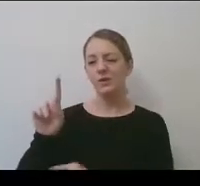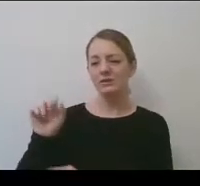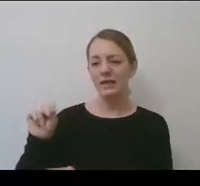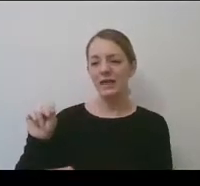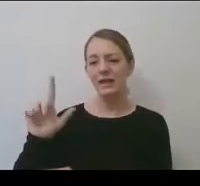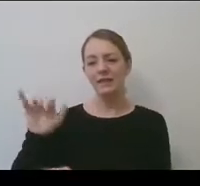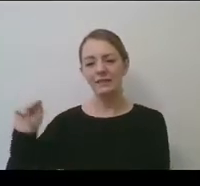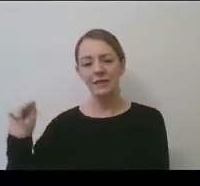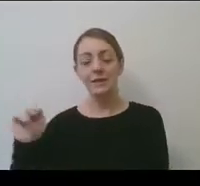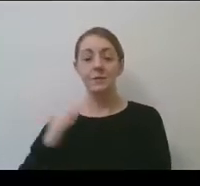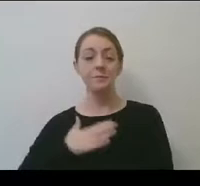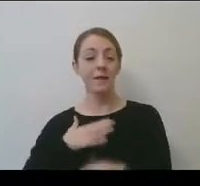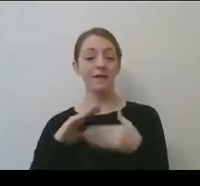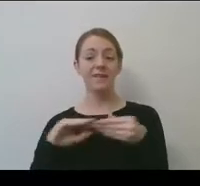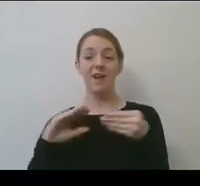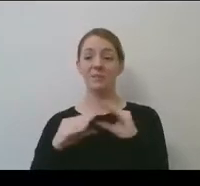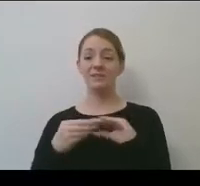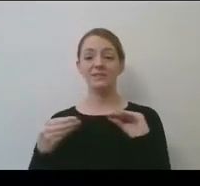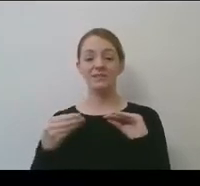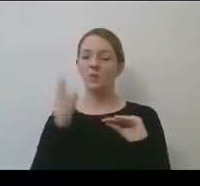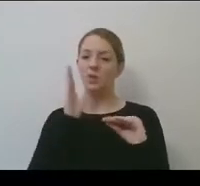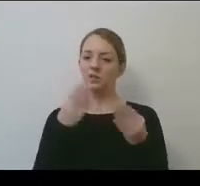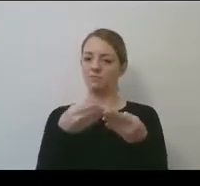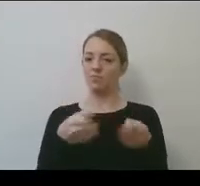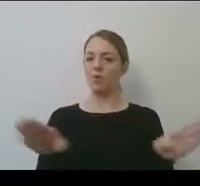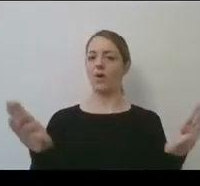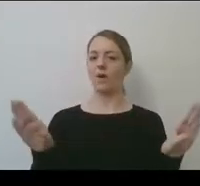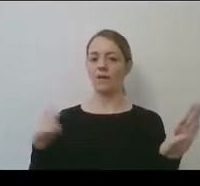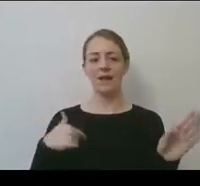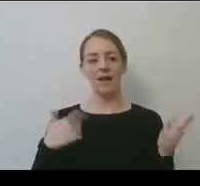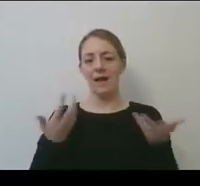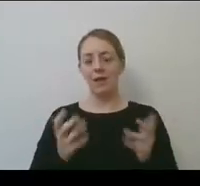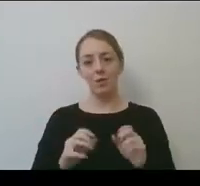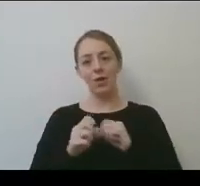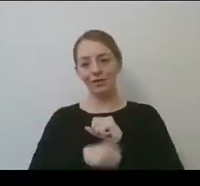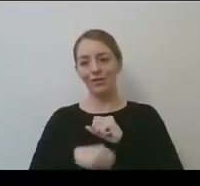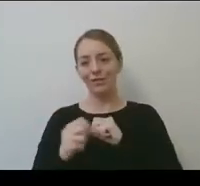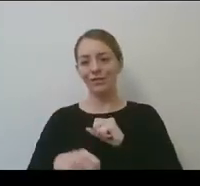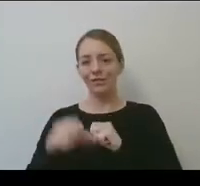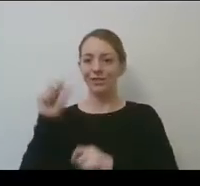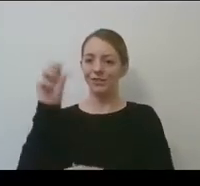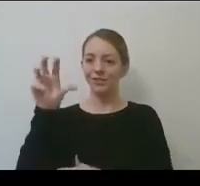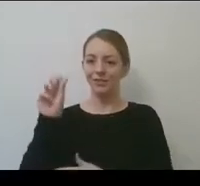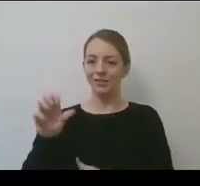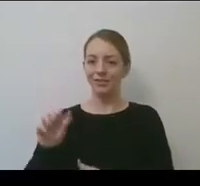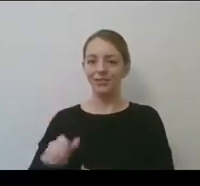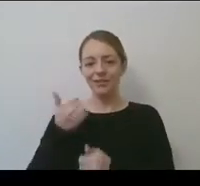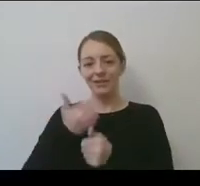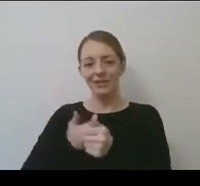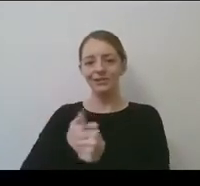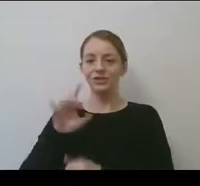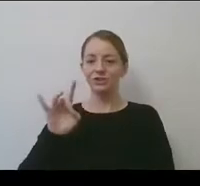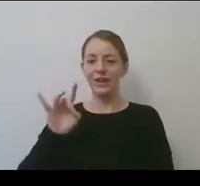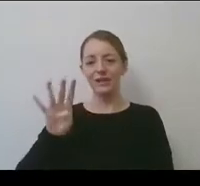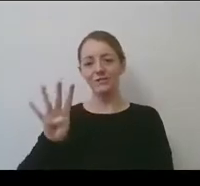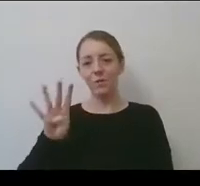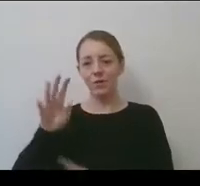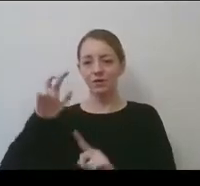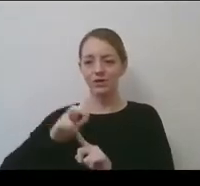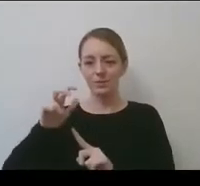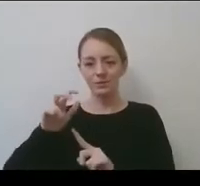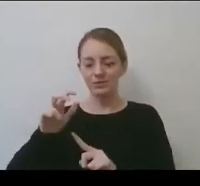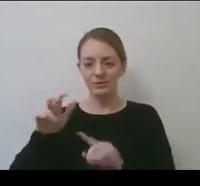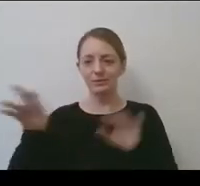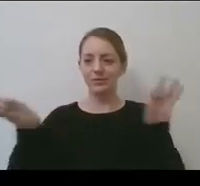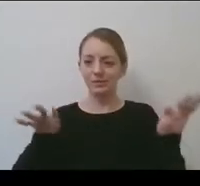somewhat broad because, um, I don't want to keep you here all day as I go through each of the 84 championships. Um, so it, as